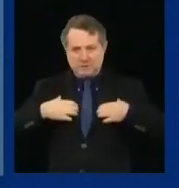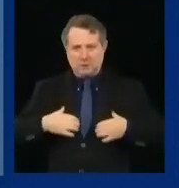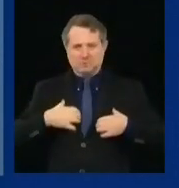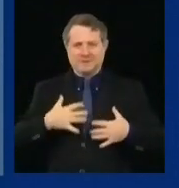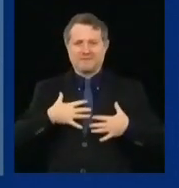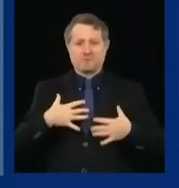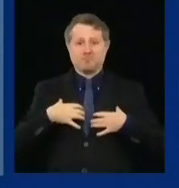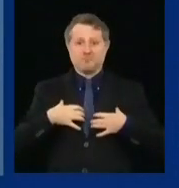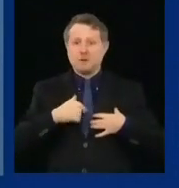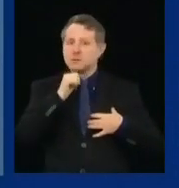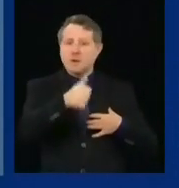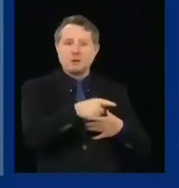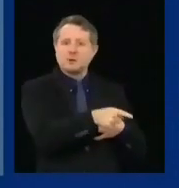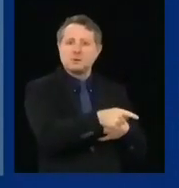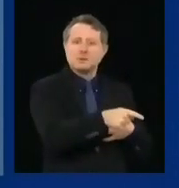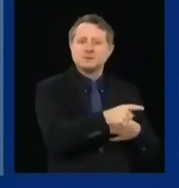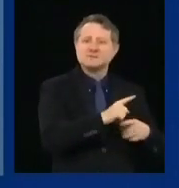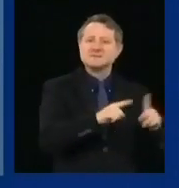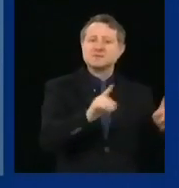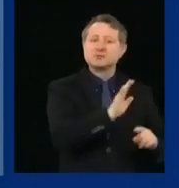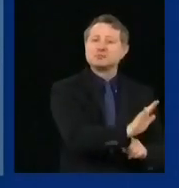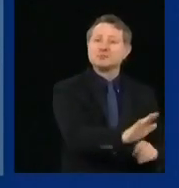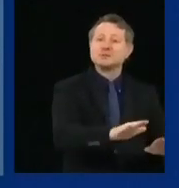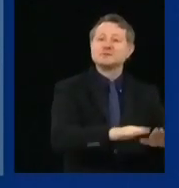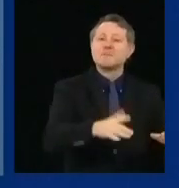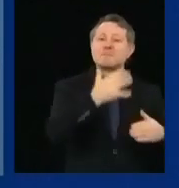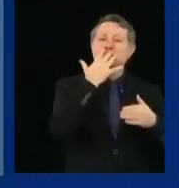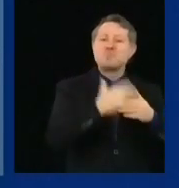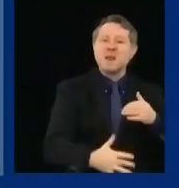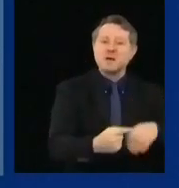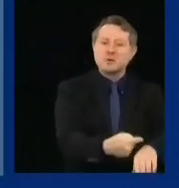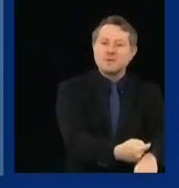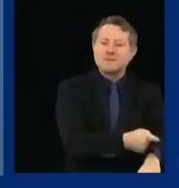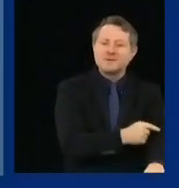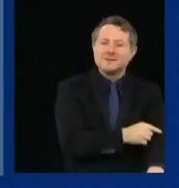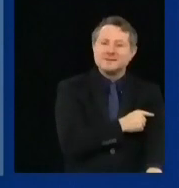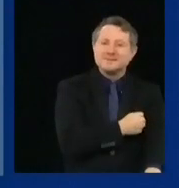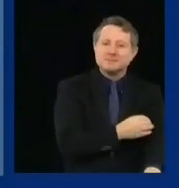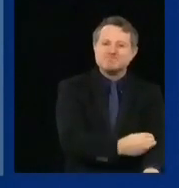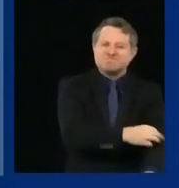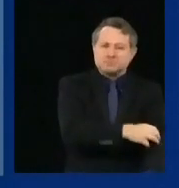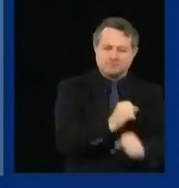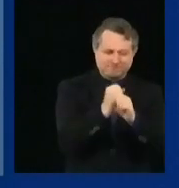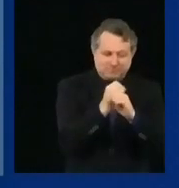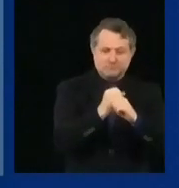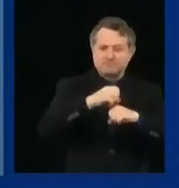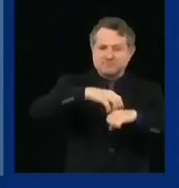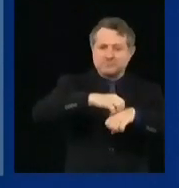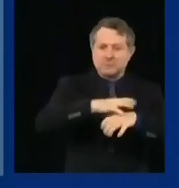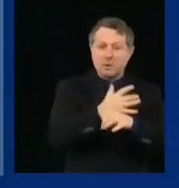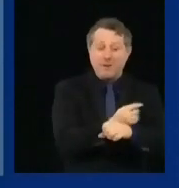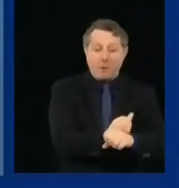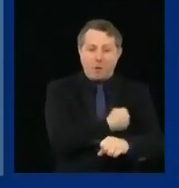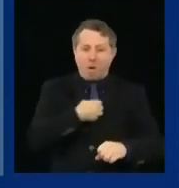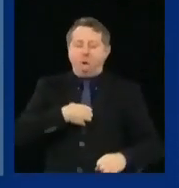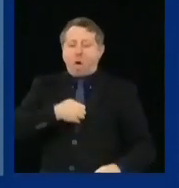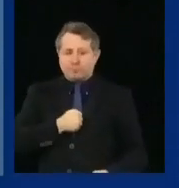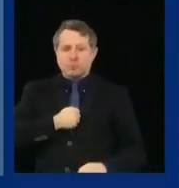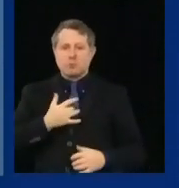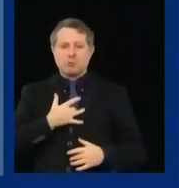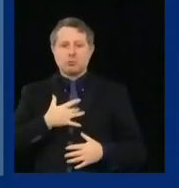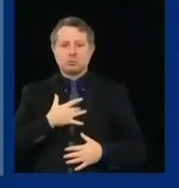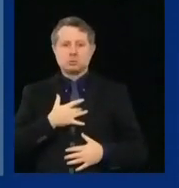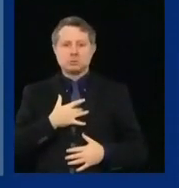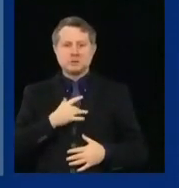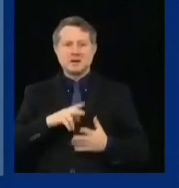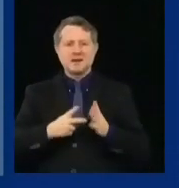It's an inflammation of the blood vessels, which could affect the heart. So it's more of a cardiac case than a respiratory